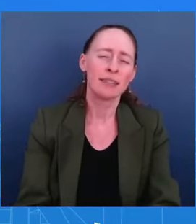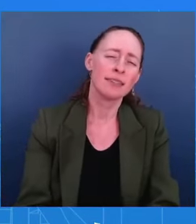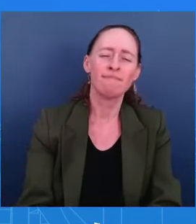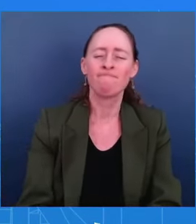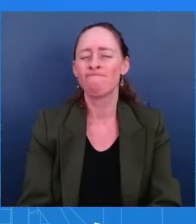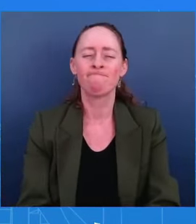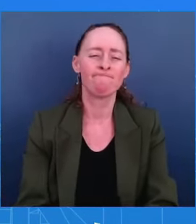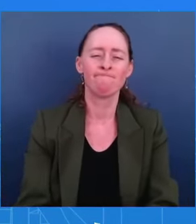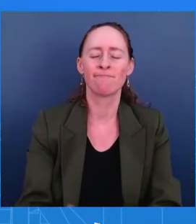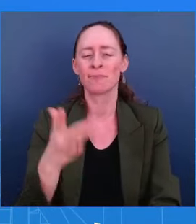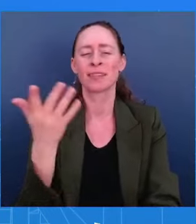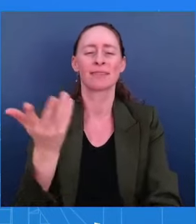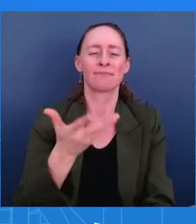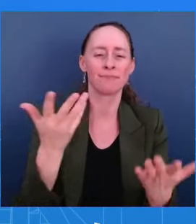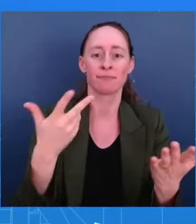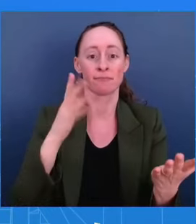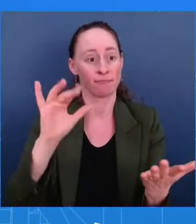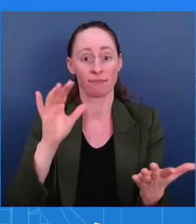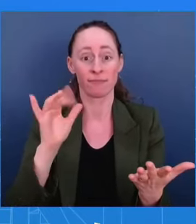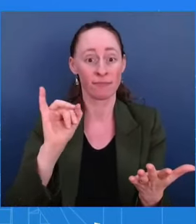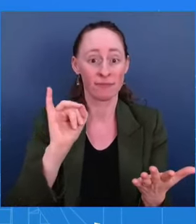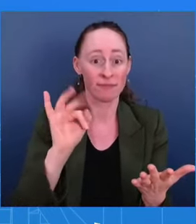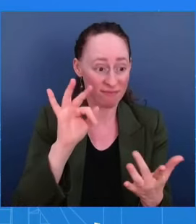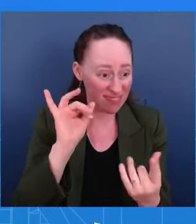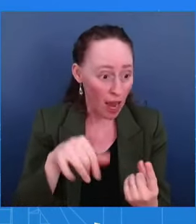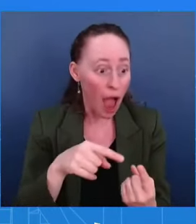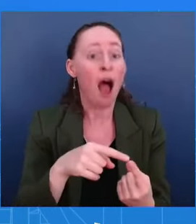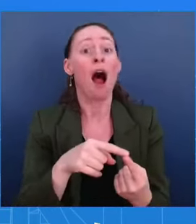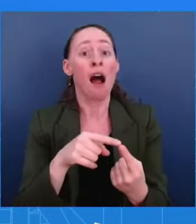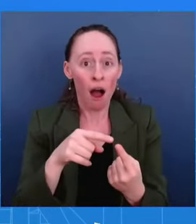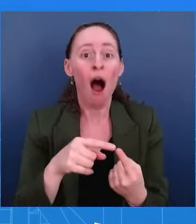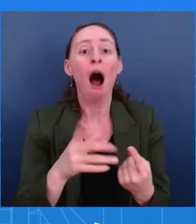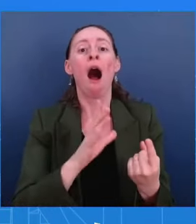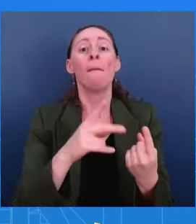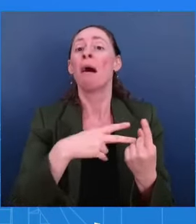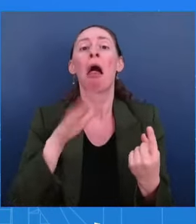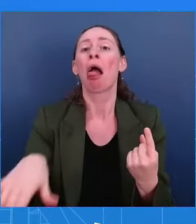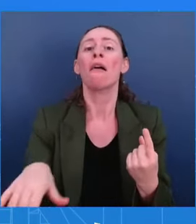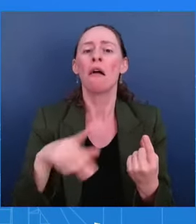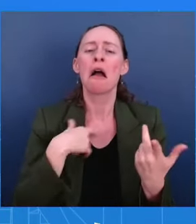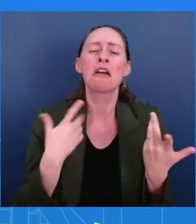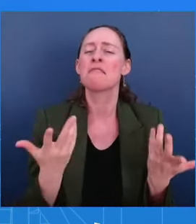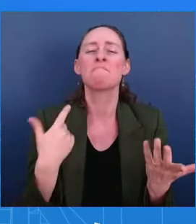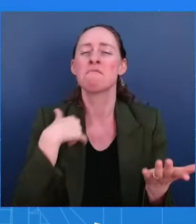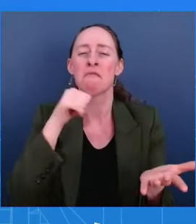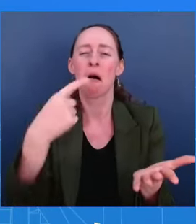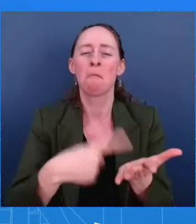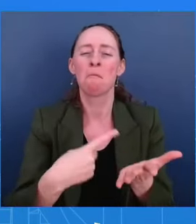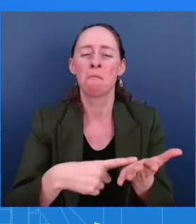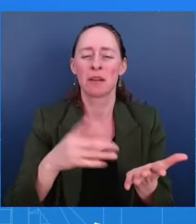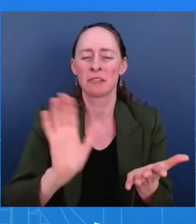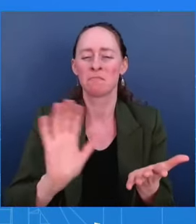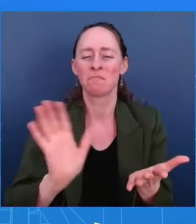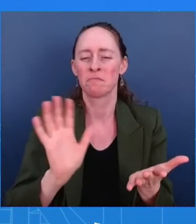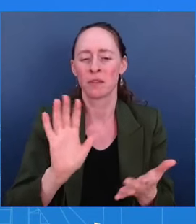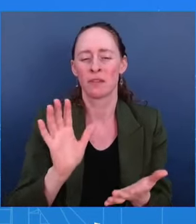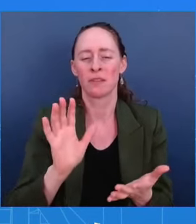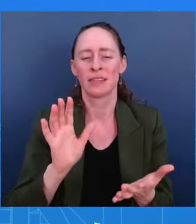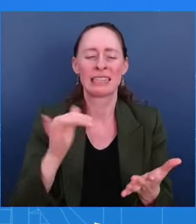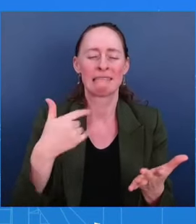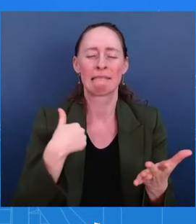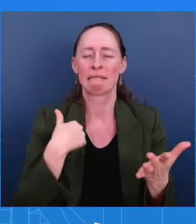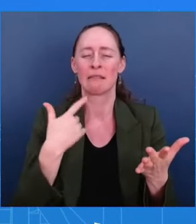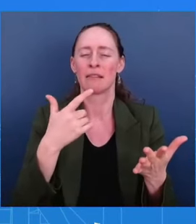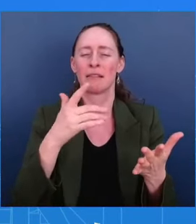apart. I just don't think it would be useful for me to do that. What I can assure you, and we have assured the families, is that President Biden and this entire